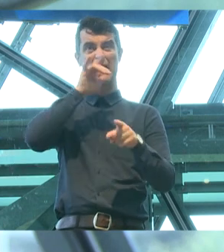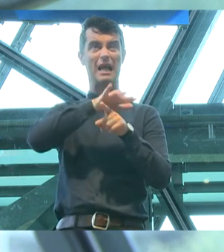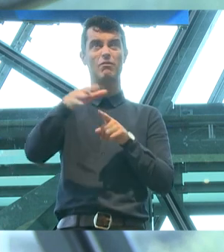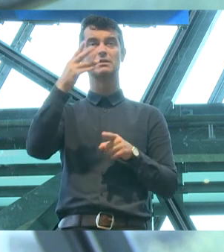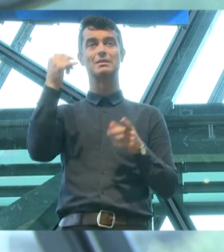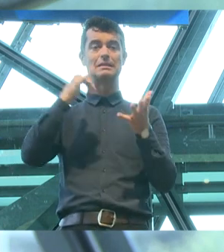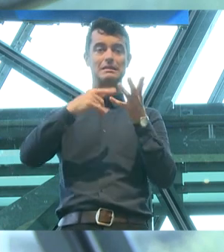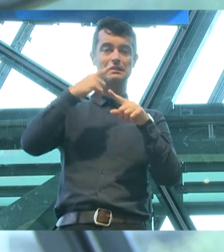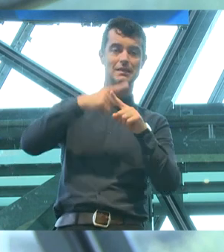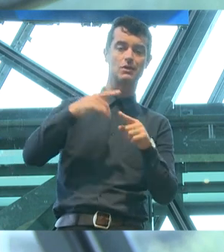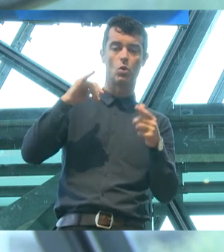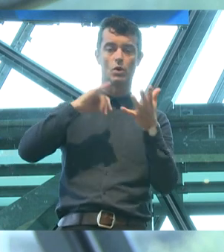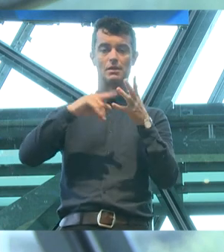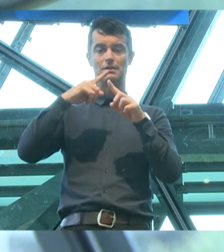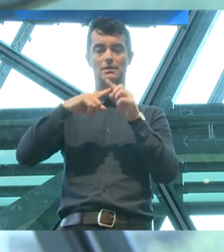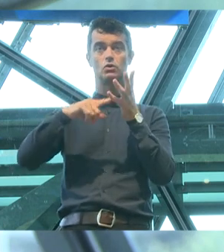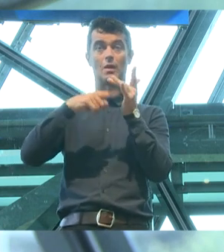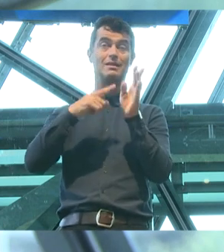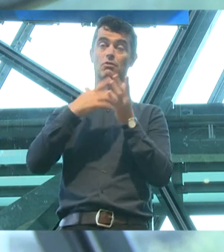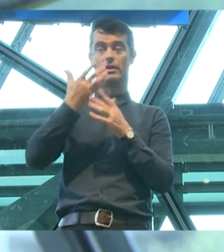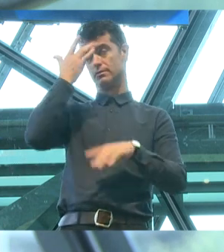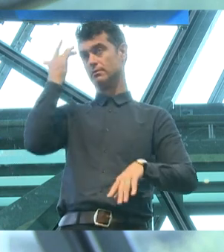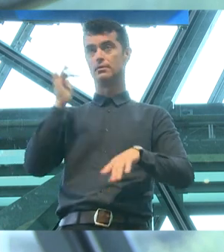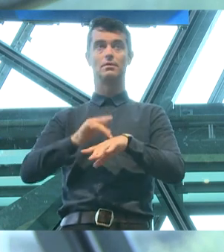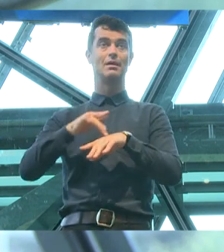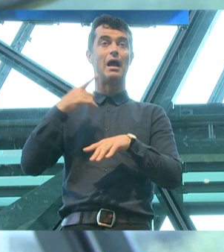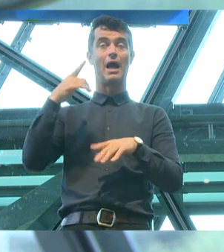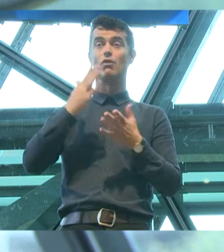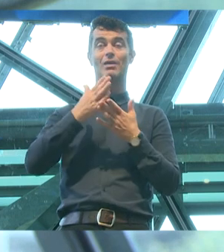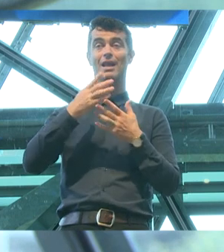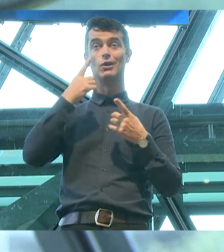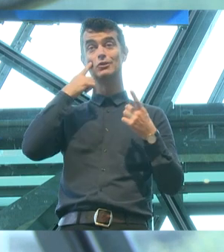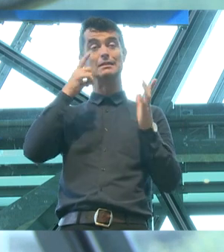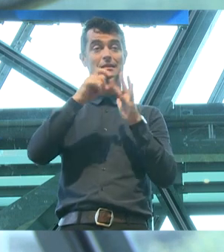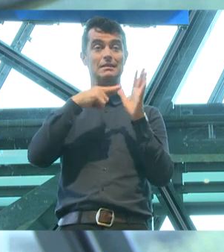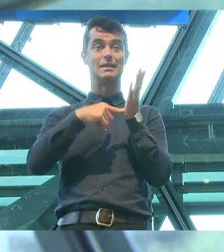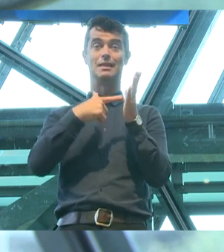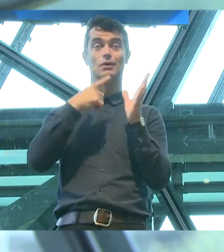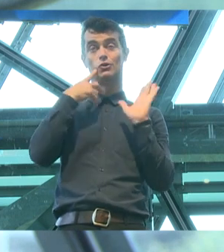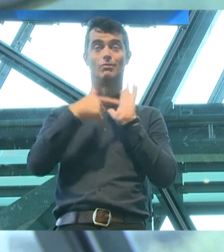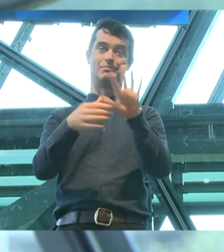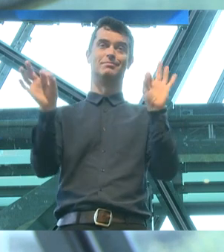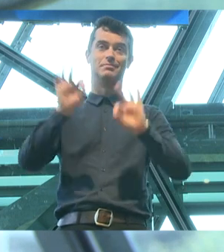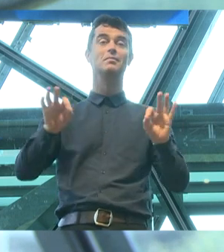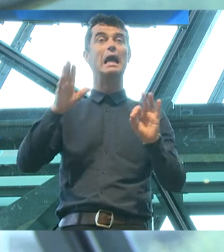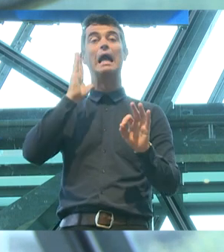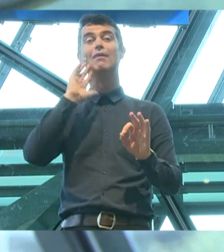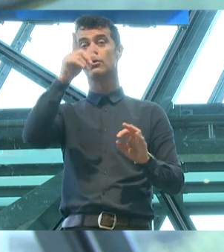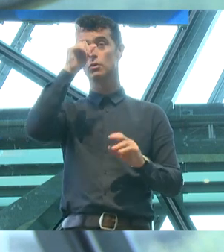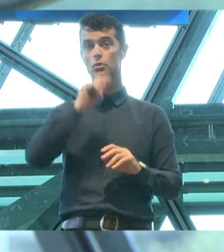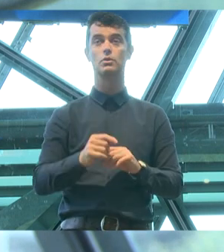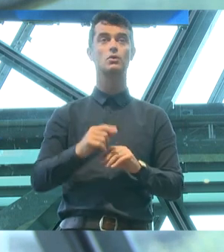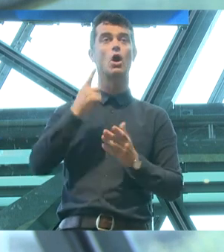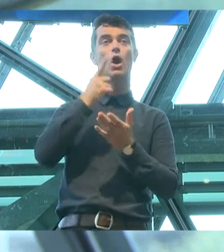sex or sexuality is ludicrous and goes against all data, but even if you could, you would only have a problem with the